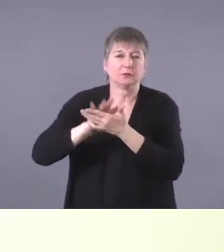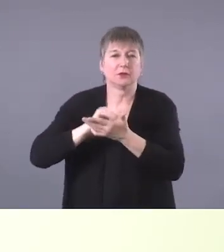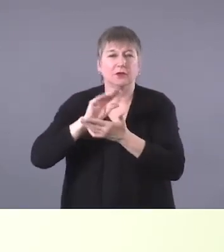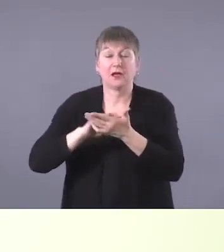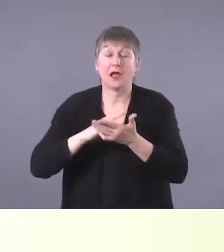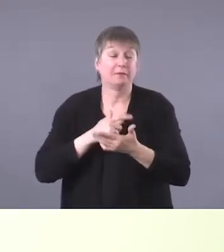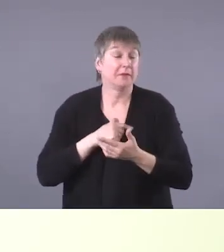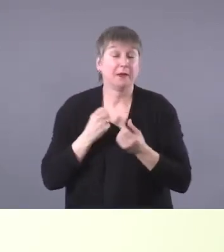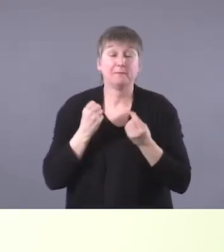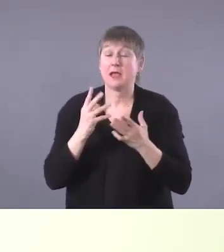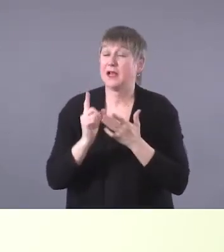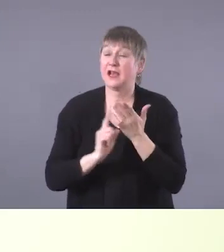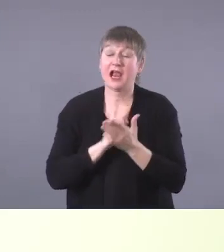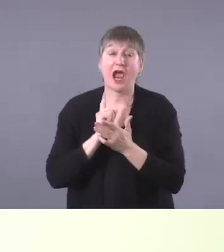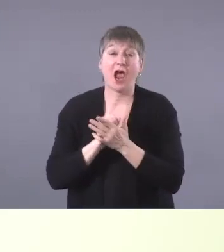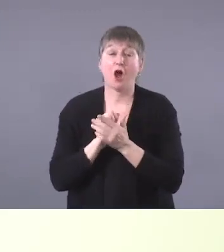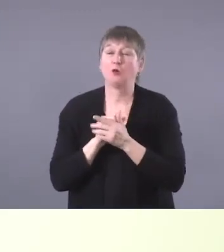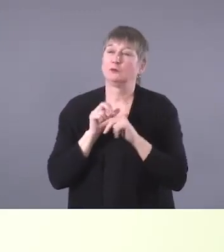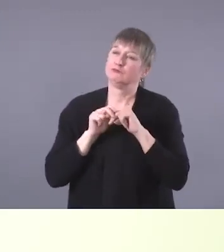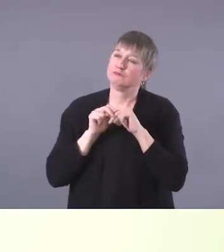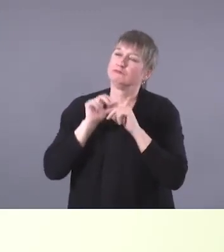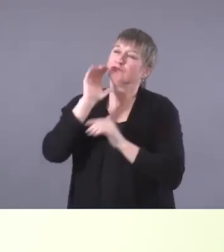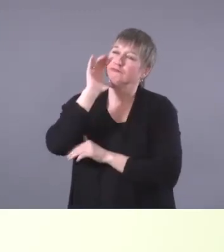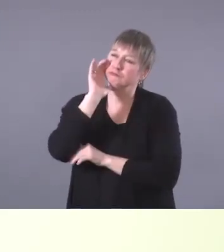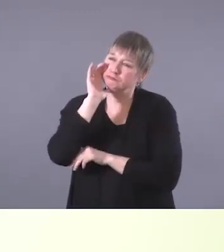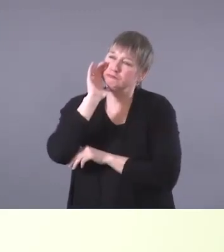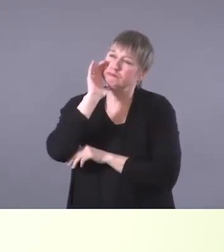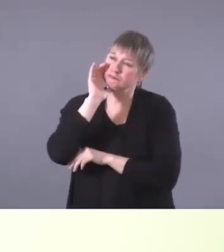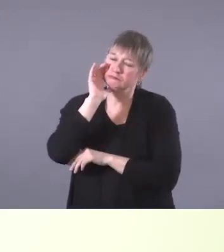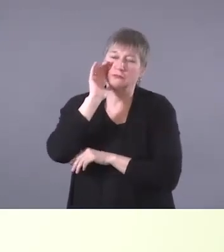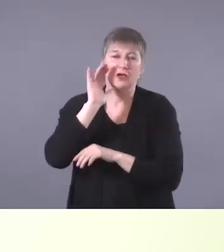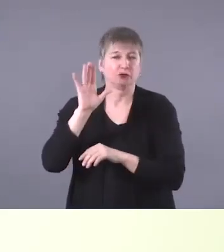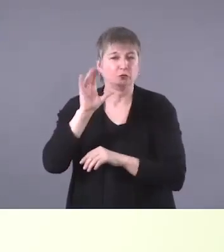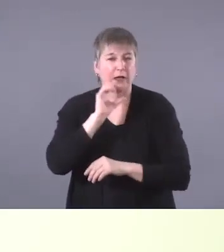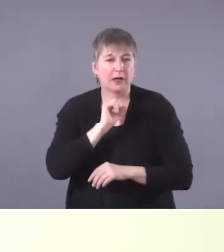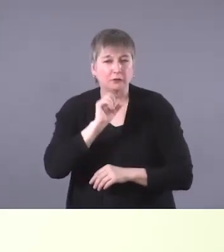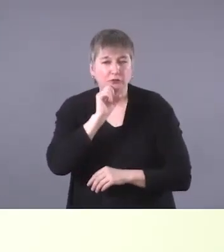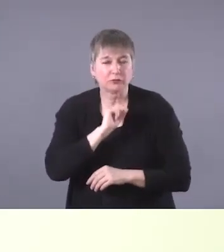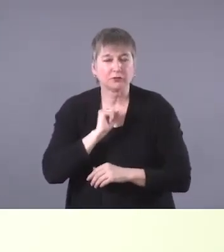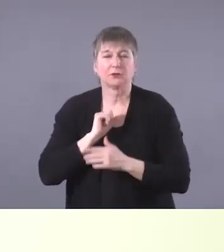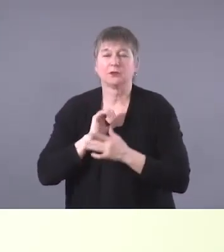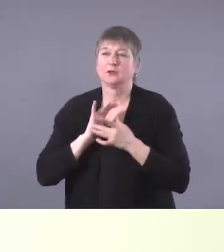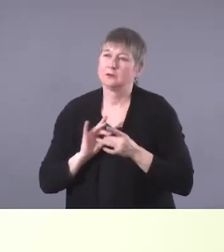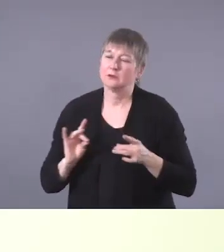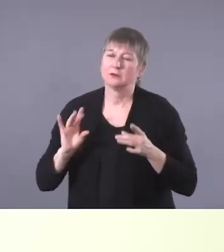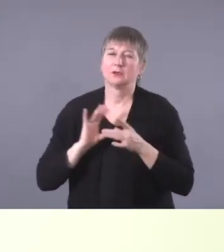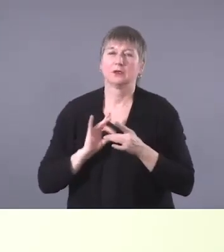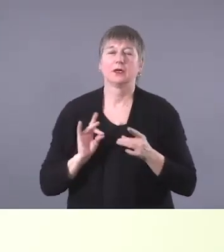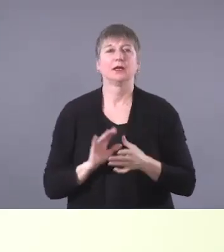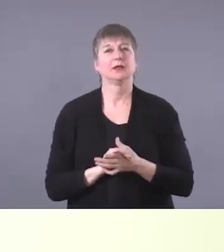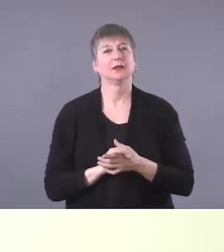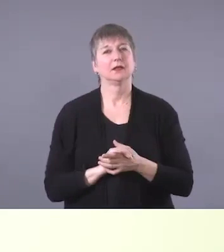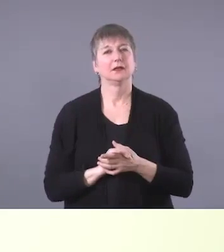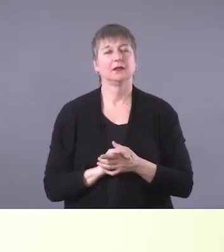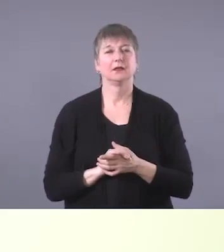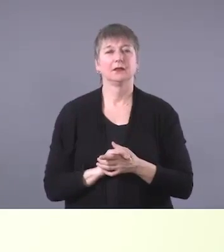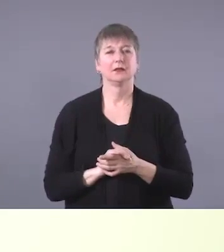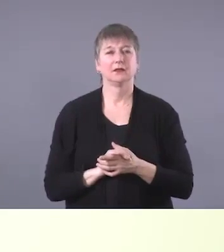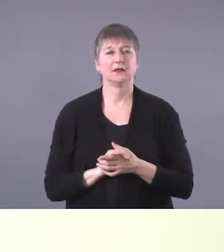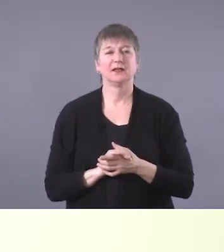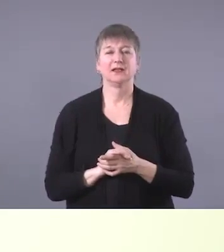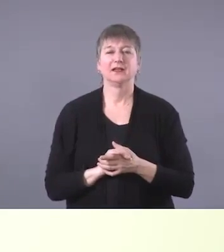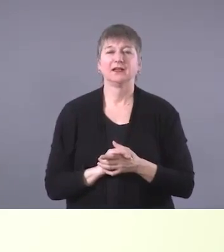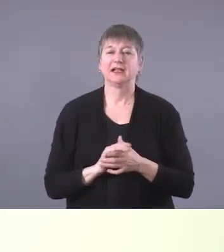hours listening to elders and have been, uh, uh, uh, it's been an important layer of my